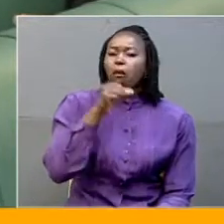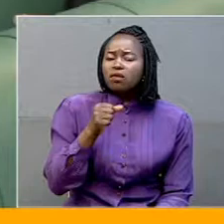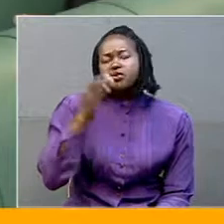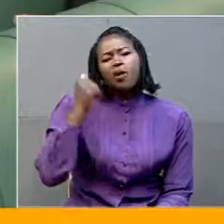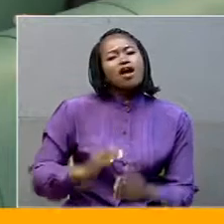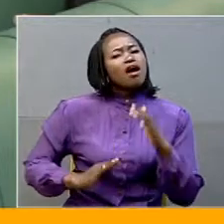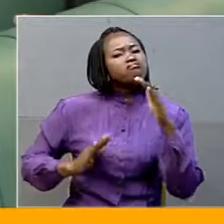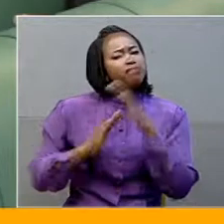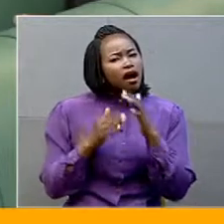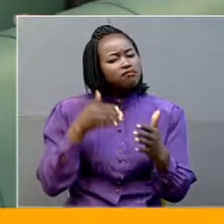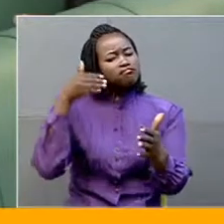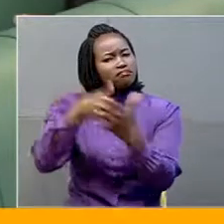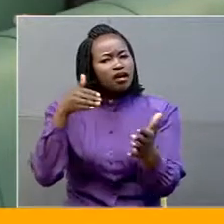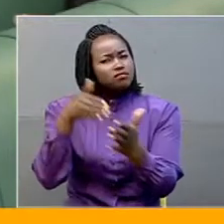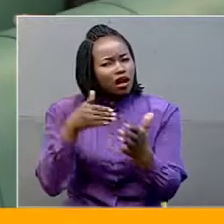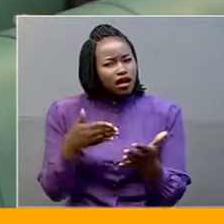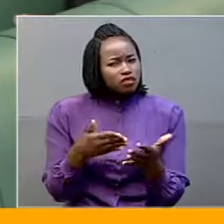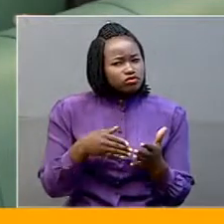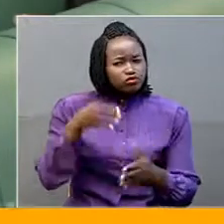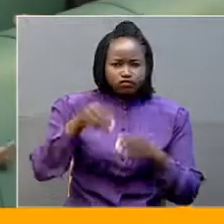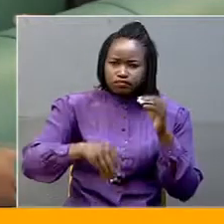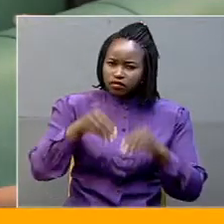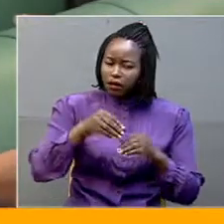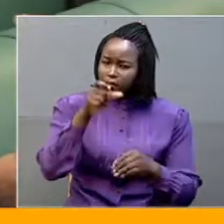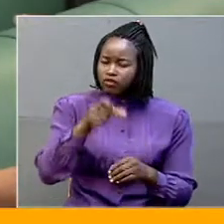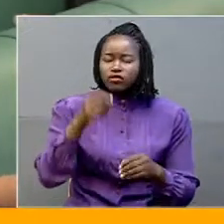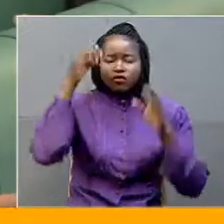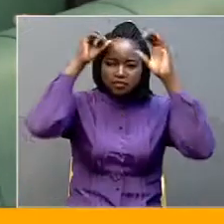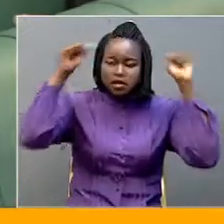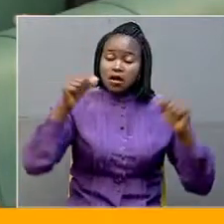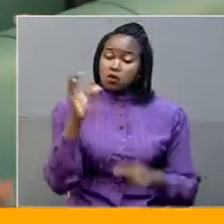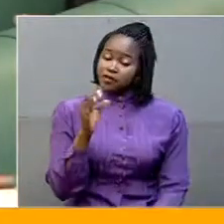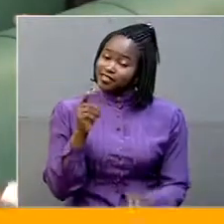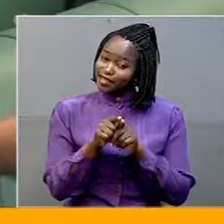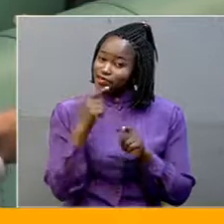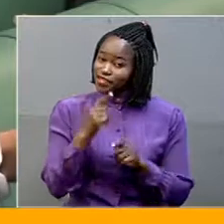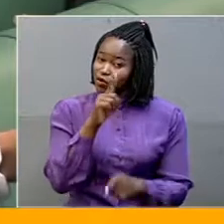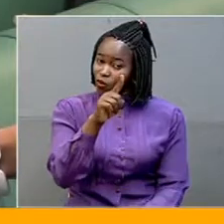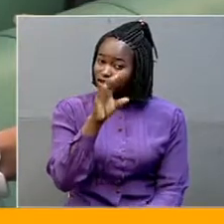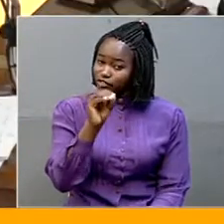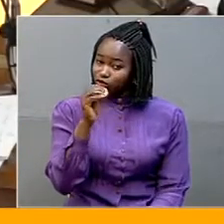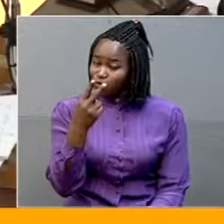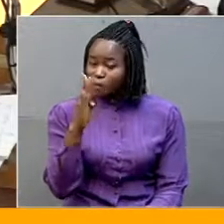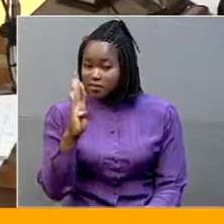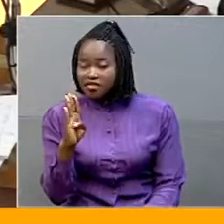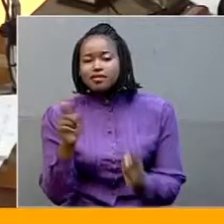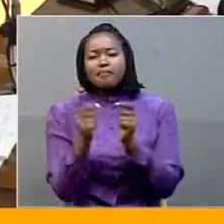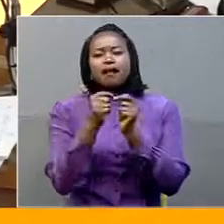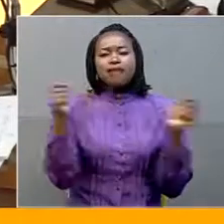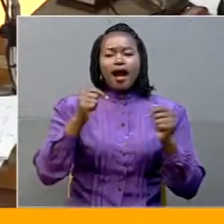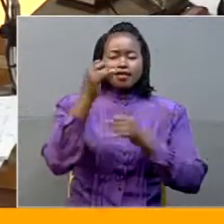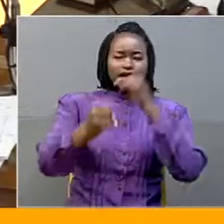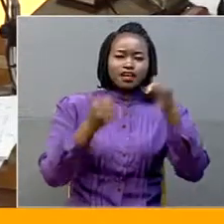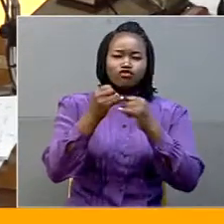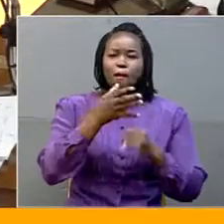from offering their candidature for president. The committee in its report also states that Article 102b is contrary to the international best practices